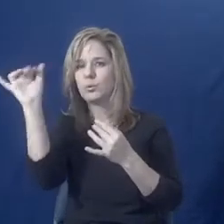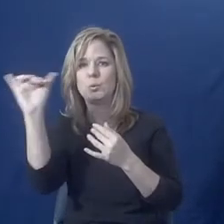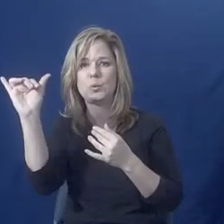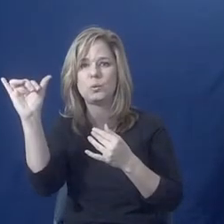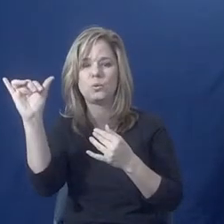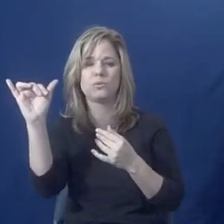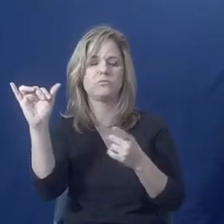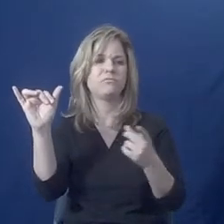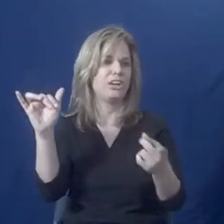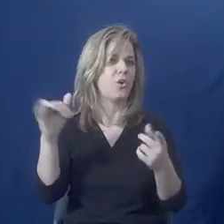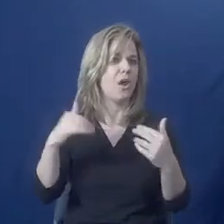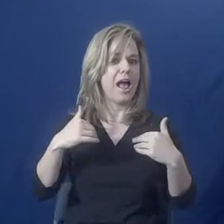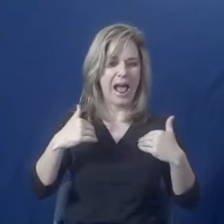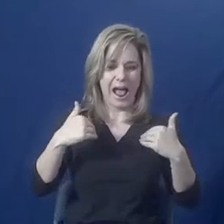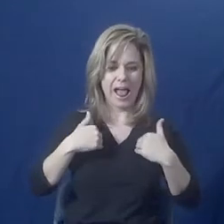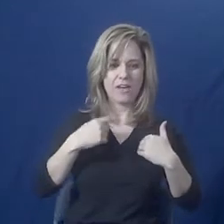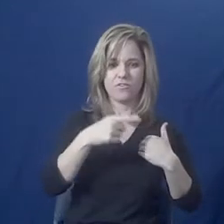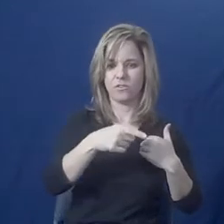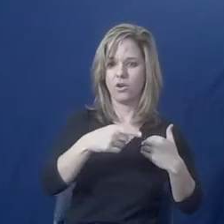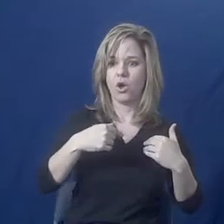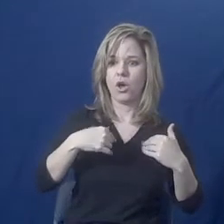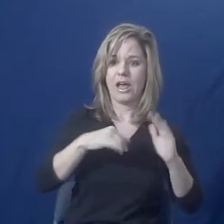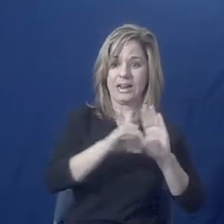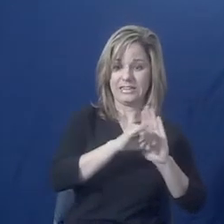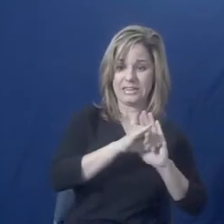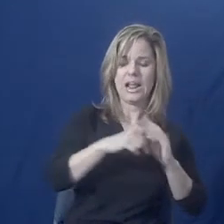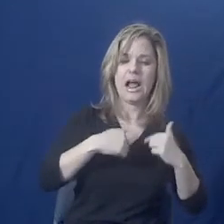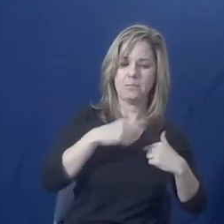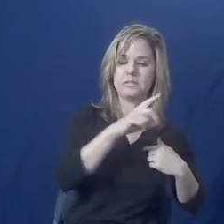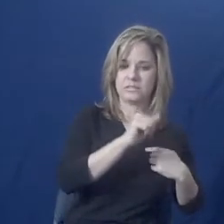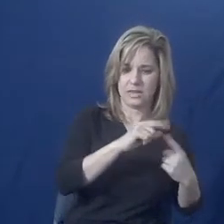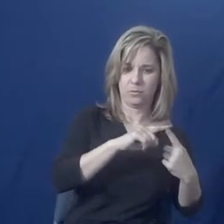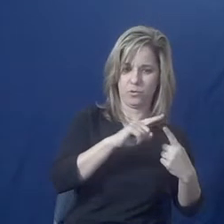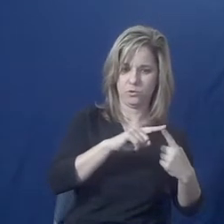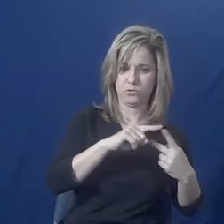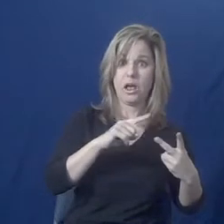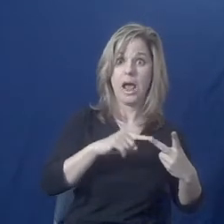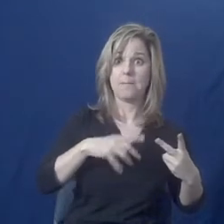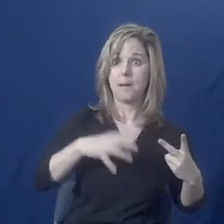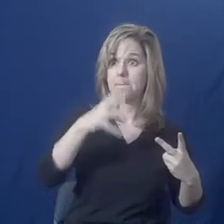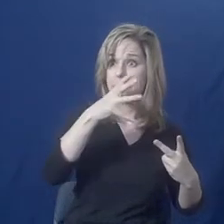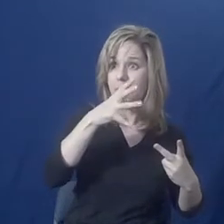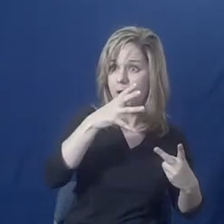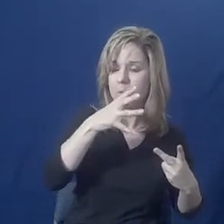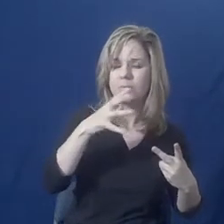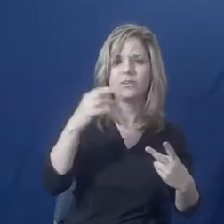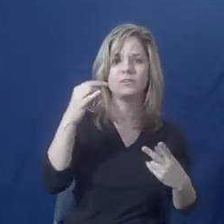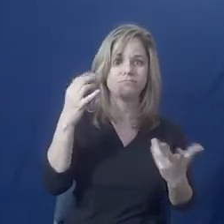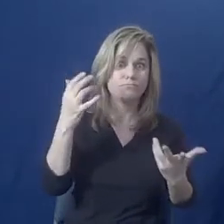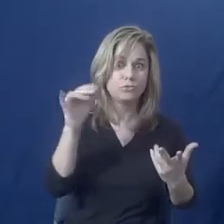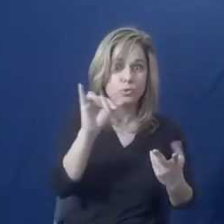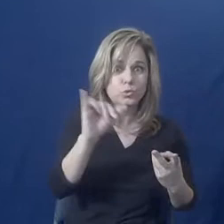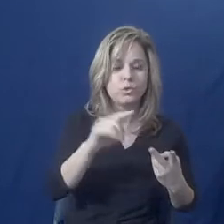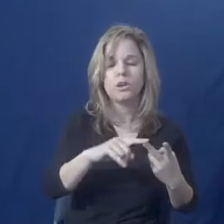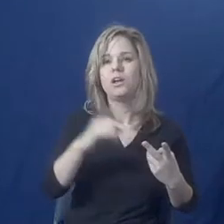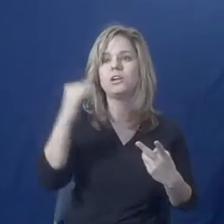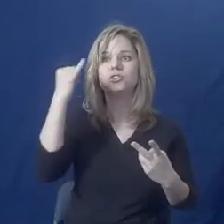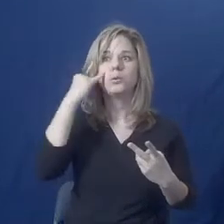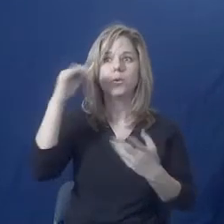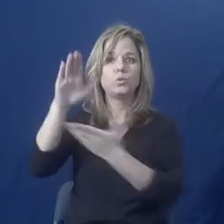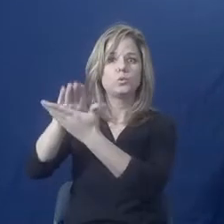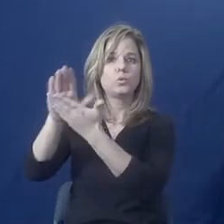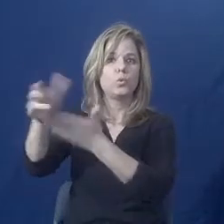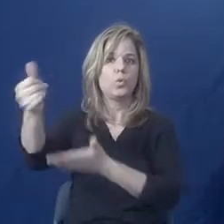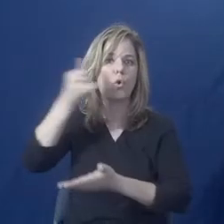with a disability, but I'm also a mom, and I got a call that my son wasn't doing good in school,